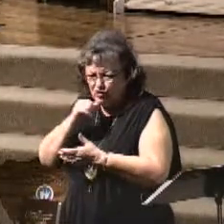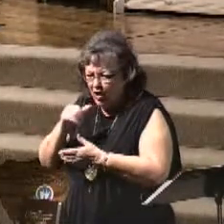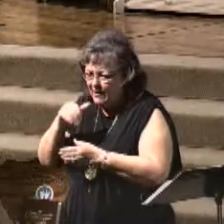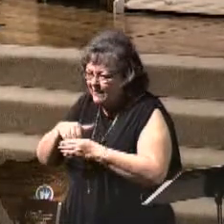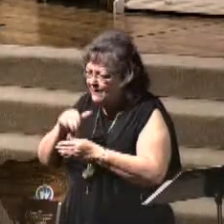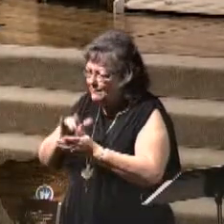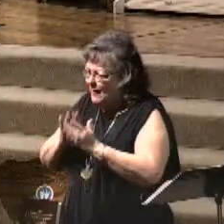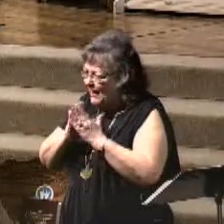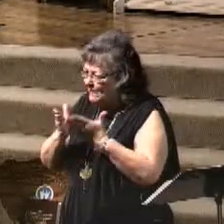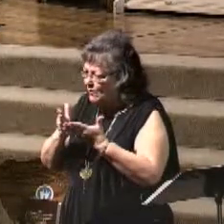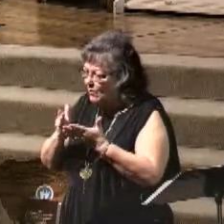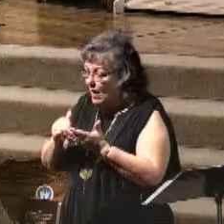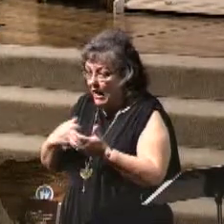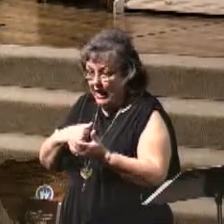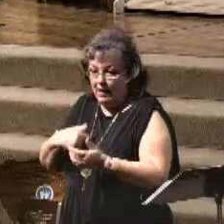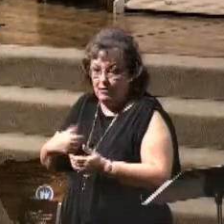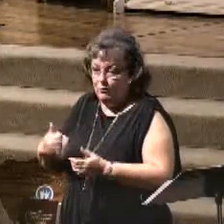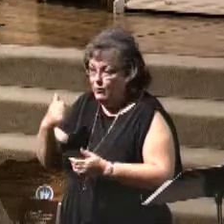wouldn't believe it either.